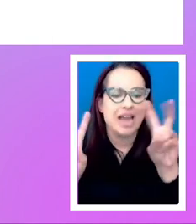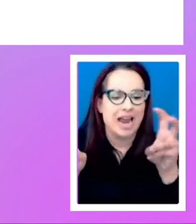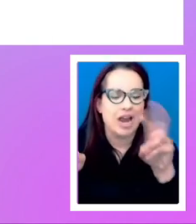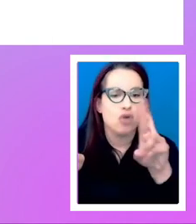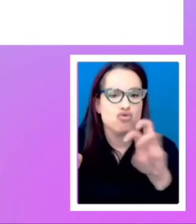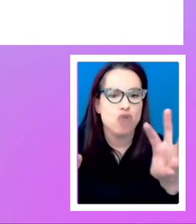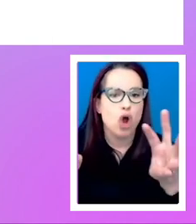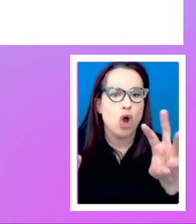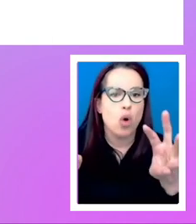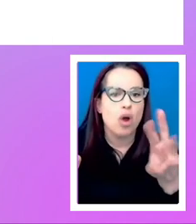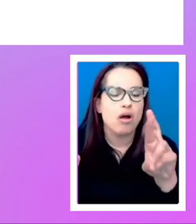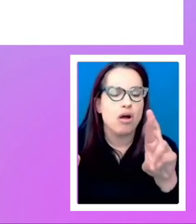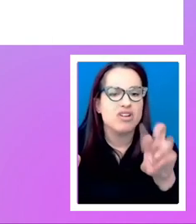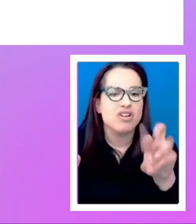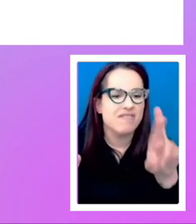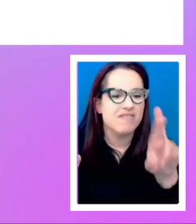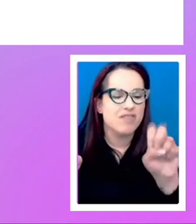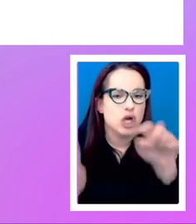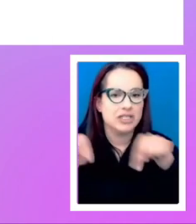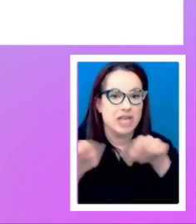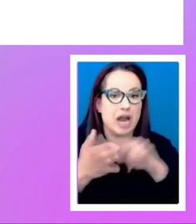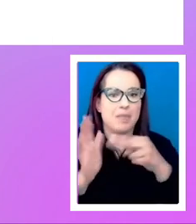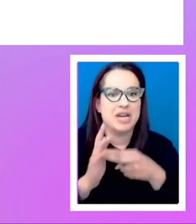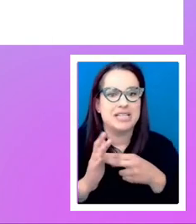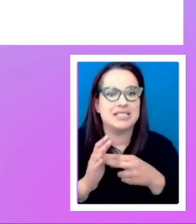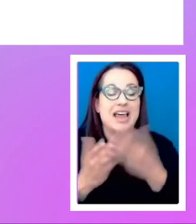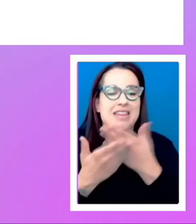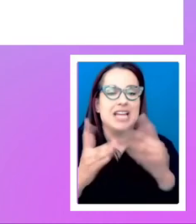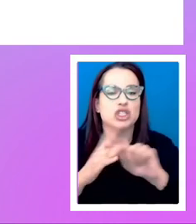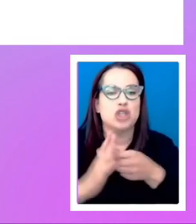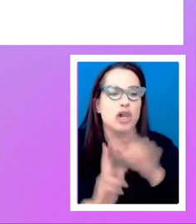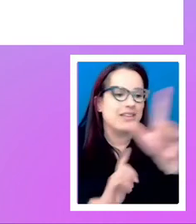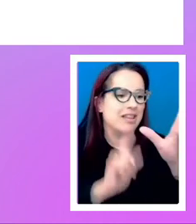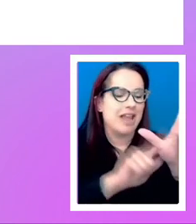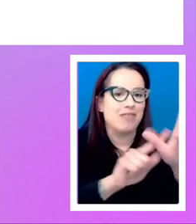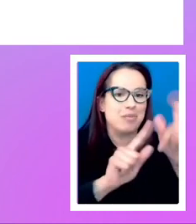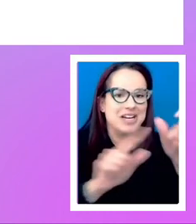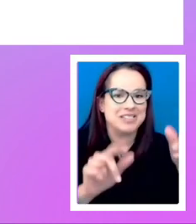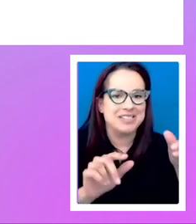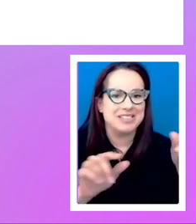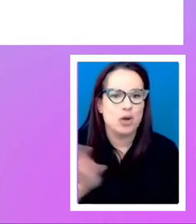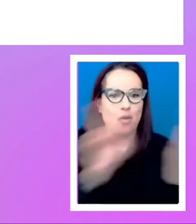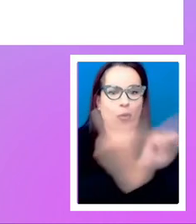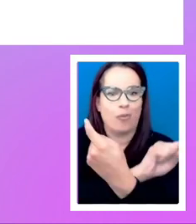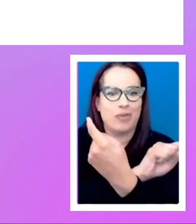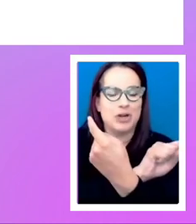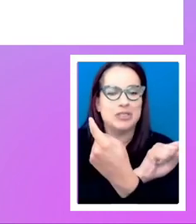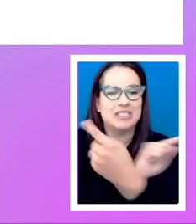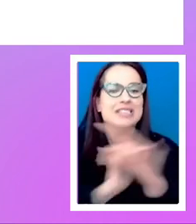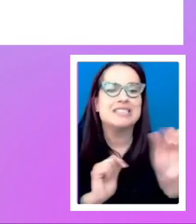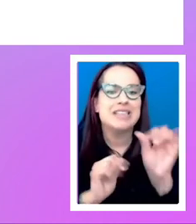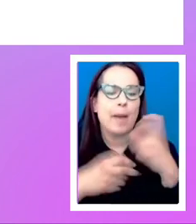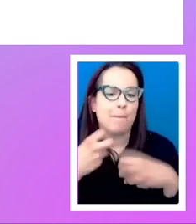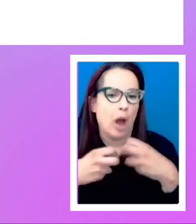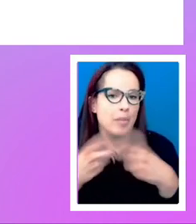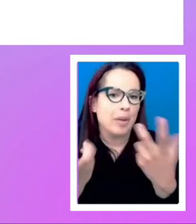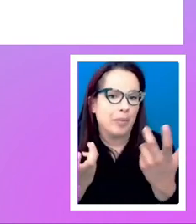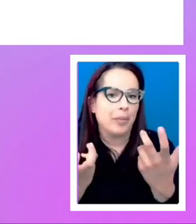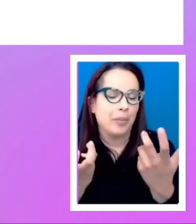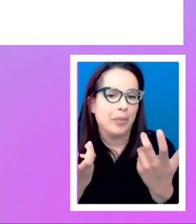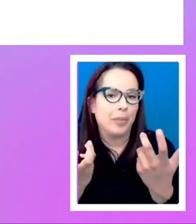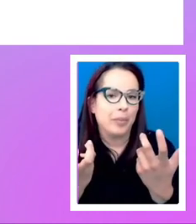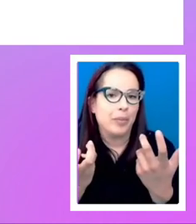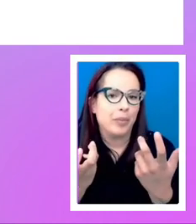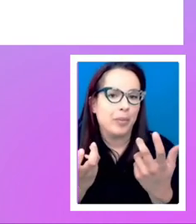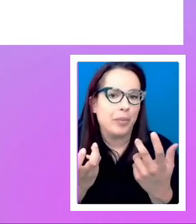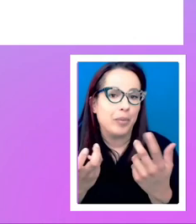items would actually start on the left because they would have reversed themselves. So it's exactly the same, the same problem. It's just because